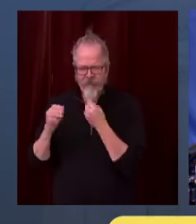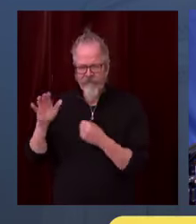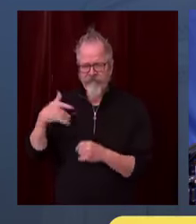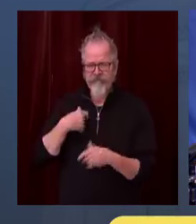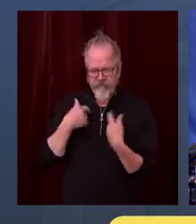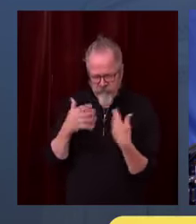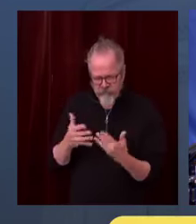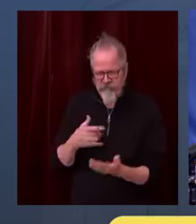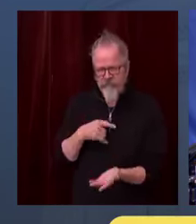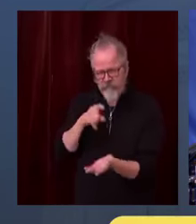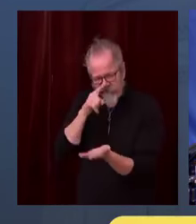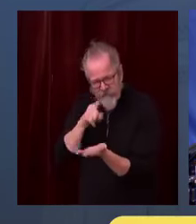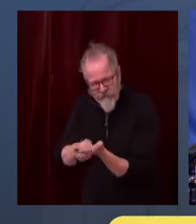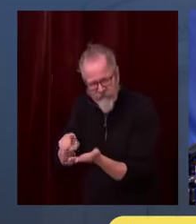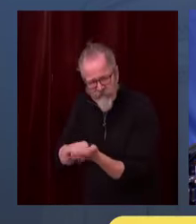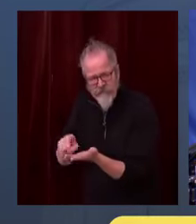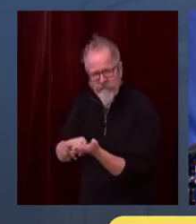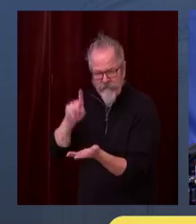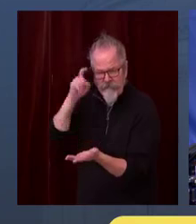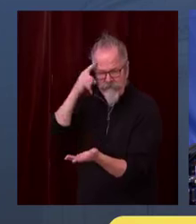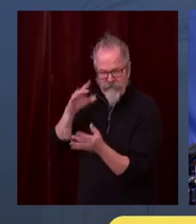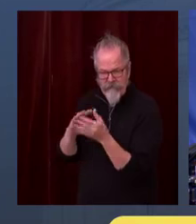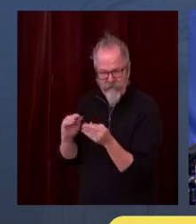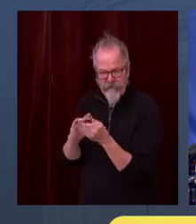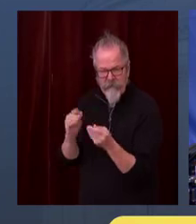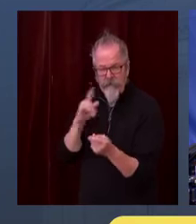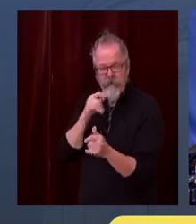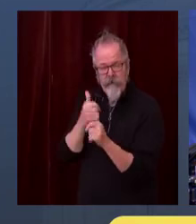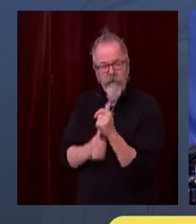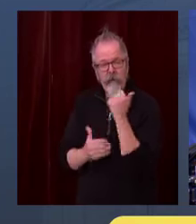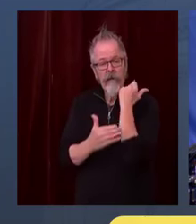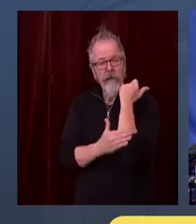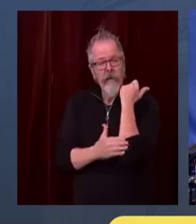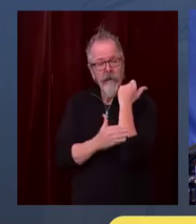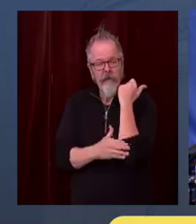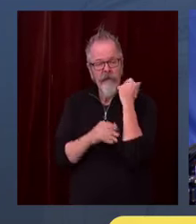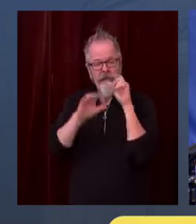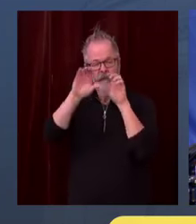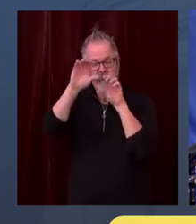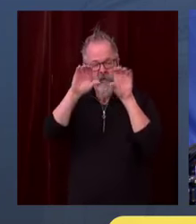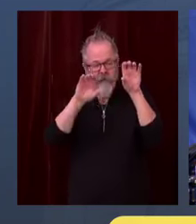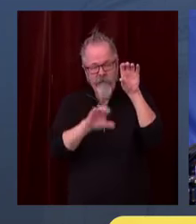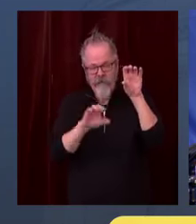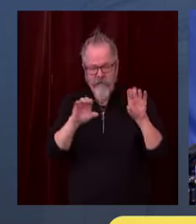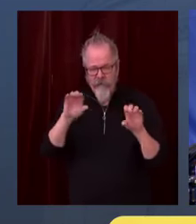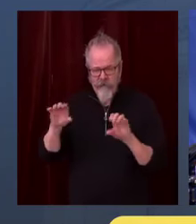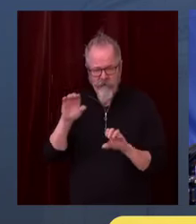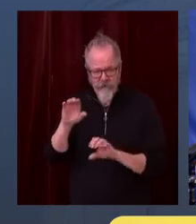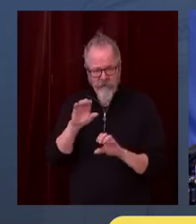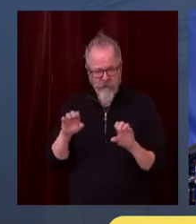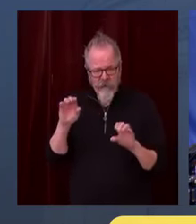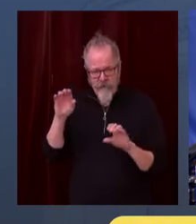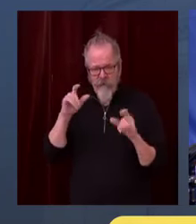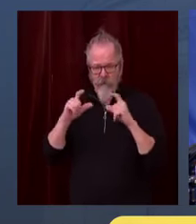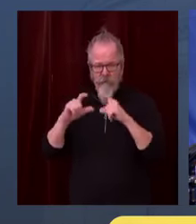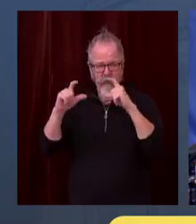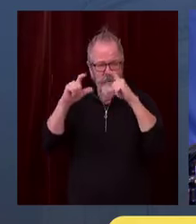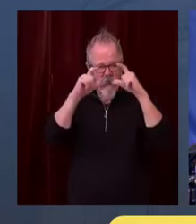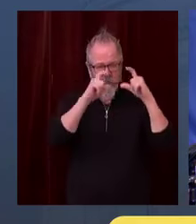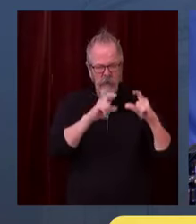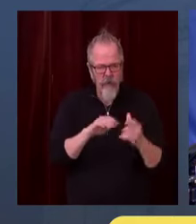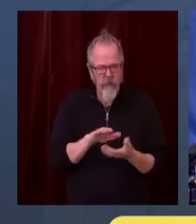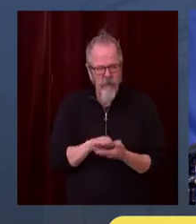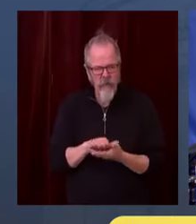being able to have any sort of effective reduction of social activity or interactions,